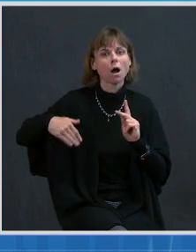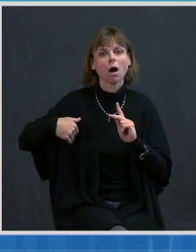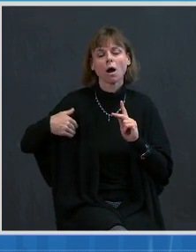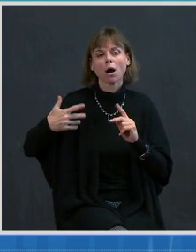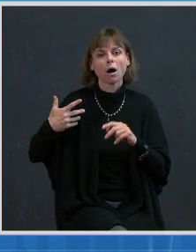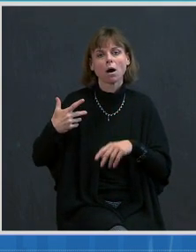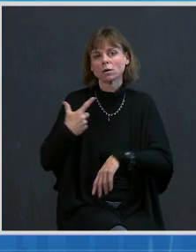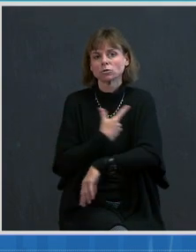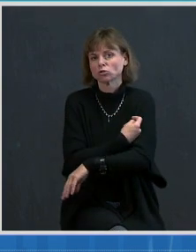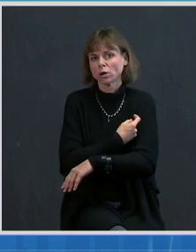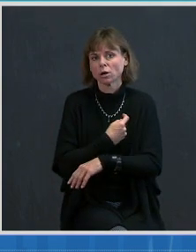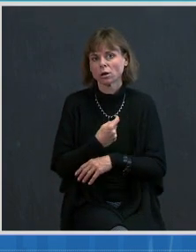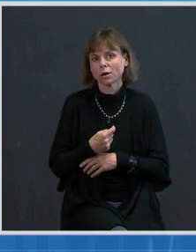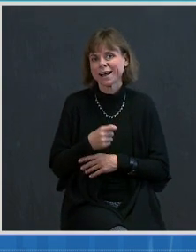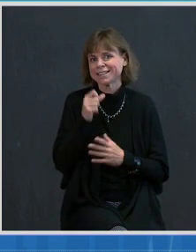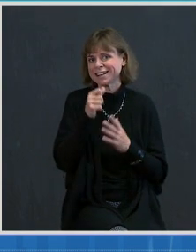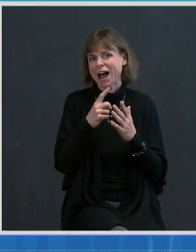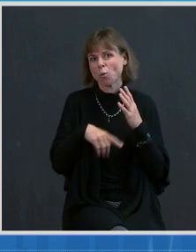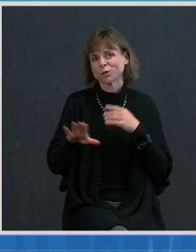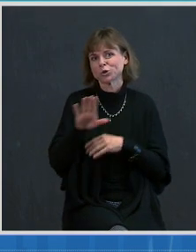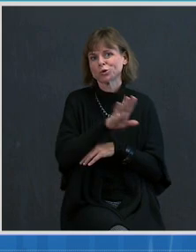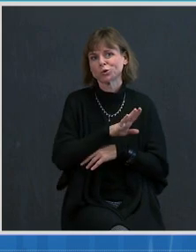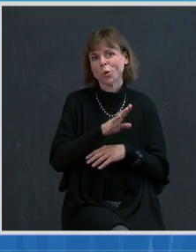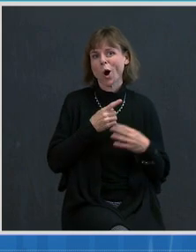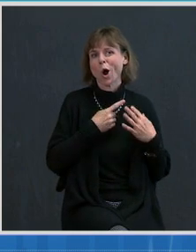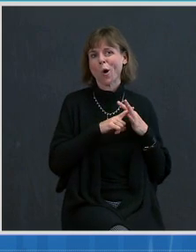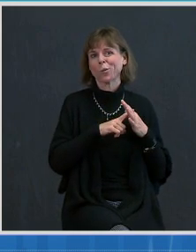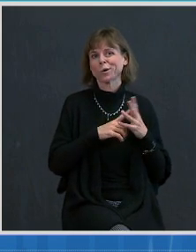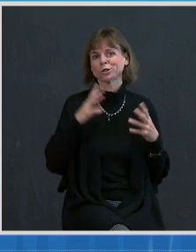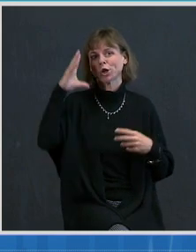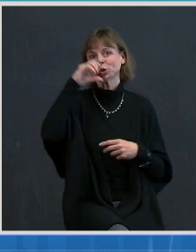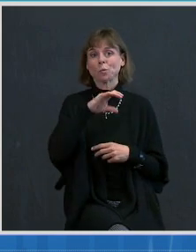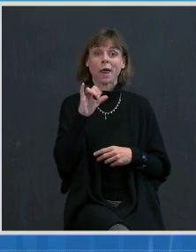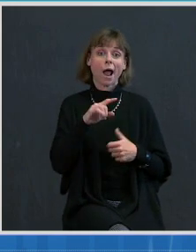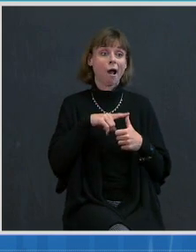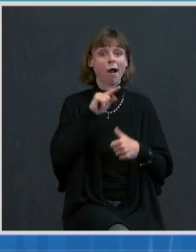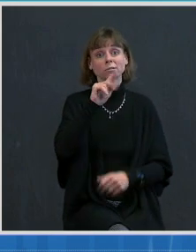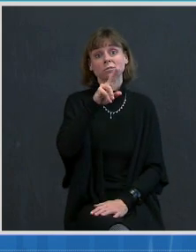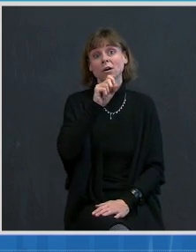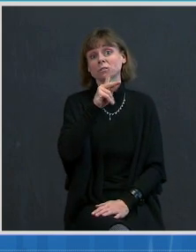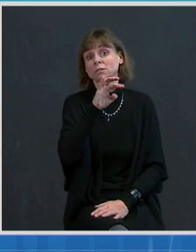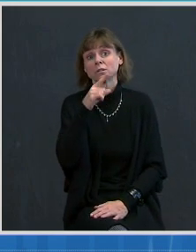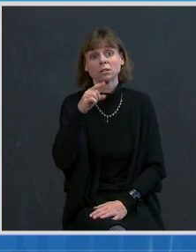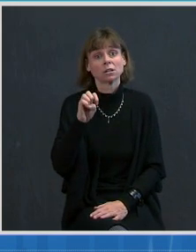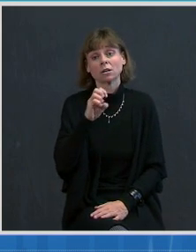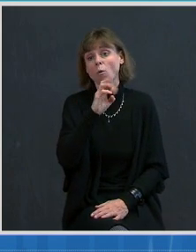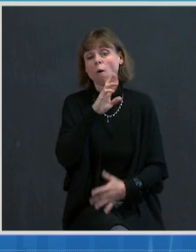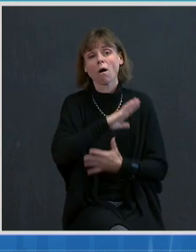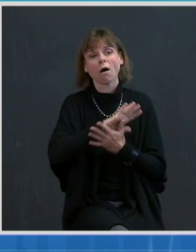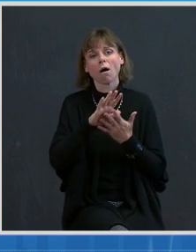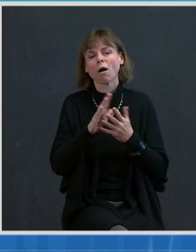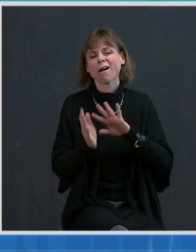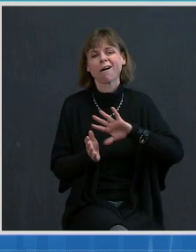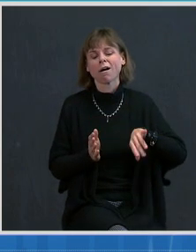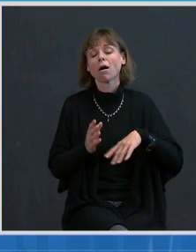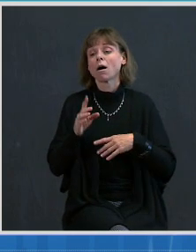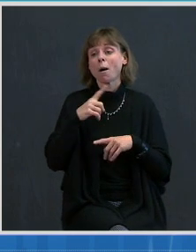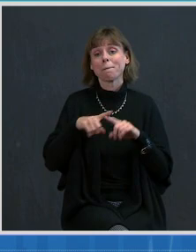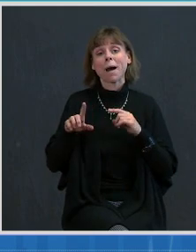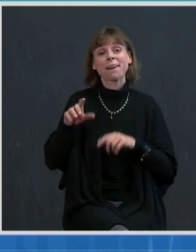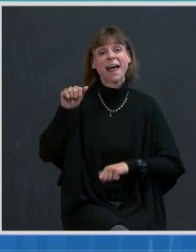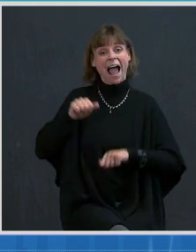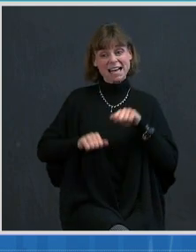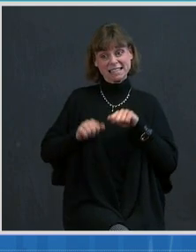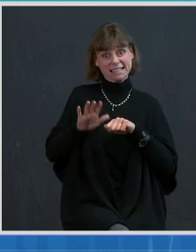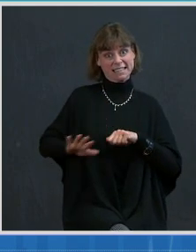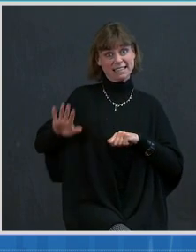what the original thought was about Tuskegee or Henrietta Lacks. It was basically the hesitancy, was basically